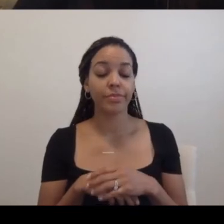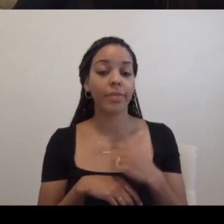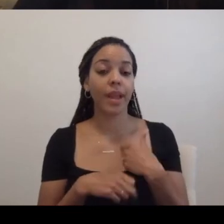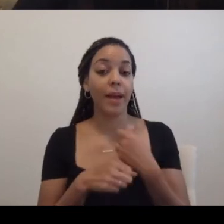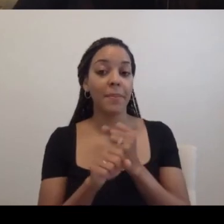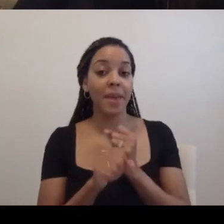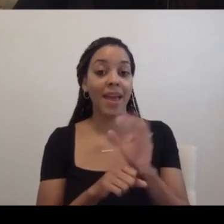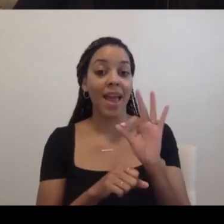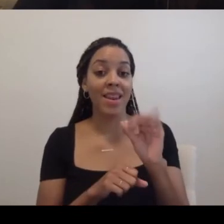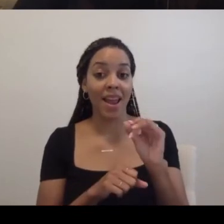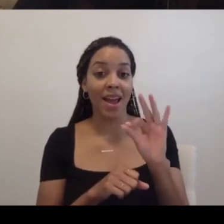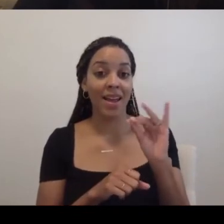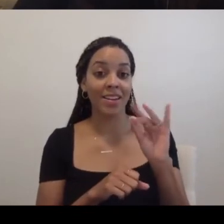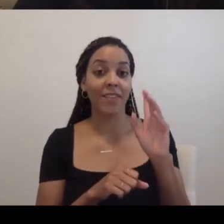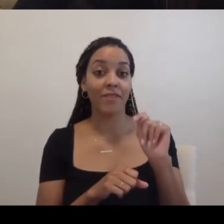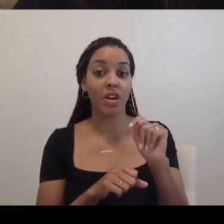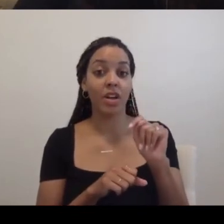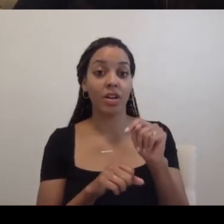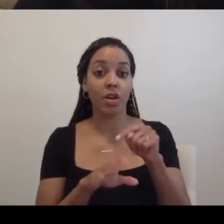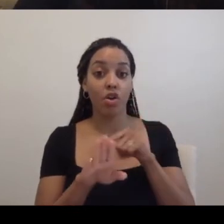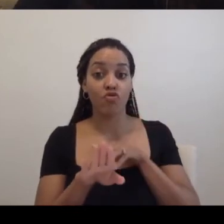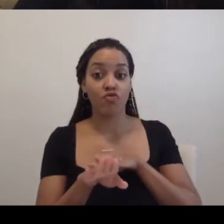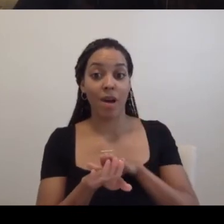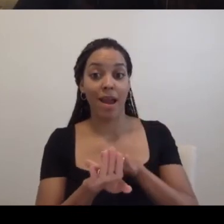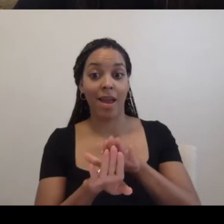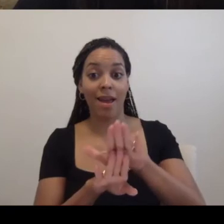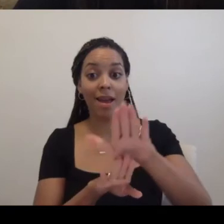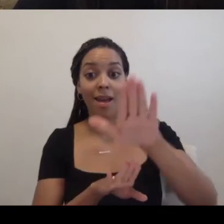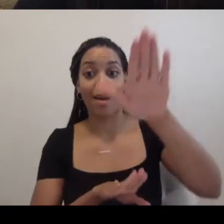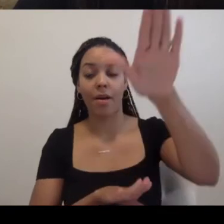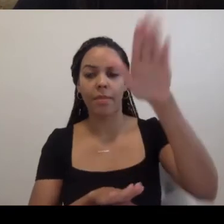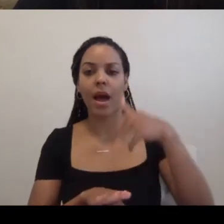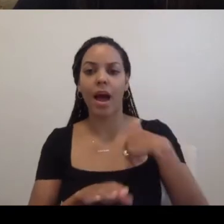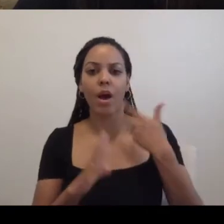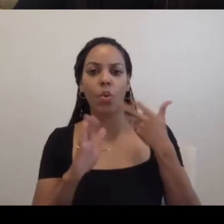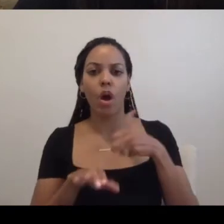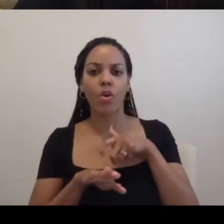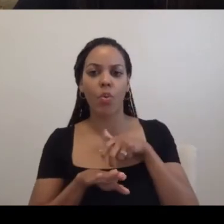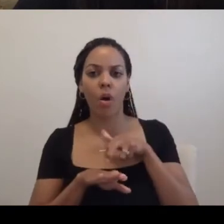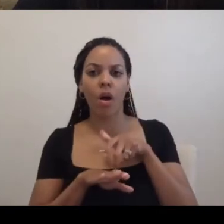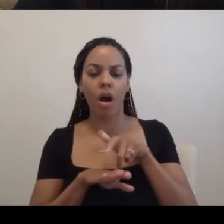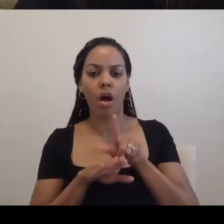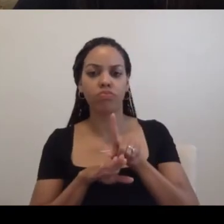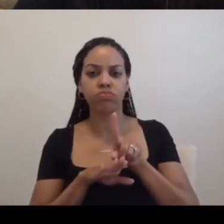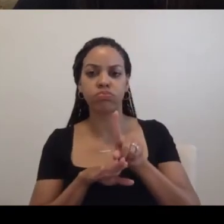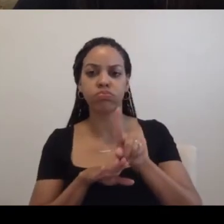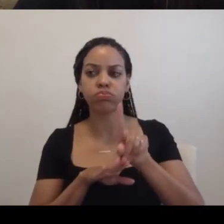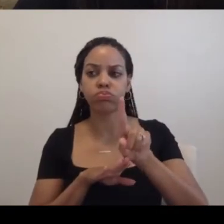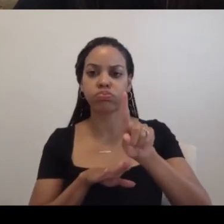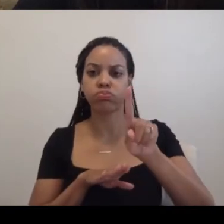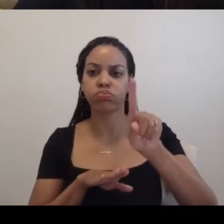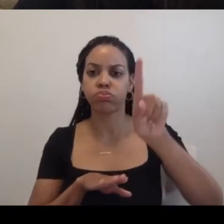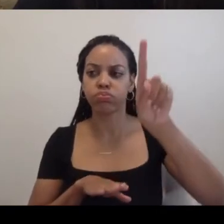foot long ramp that you could walk, I wanted you to walk through a progression of 11 different